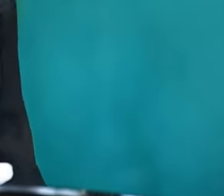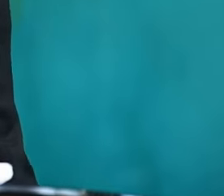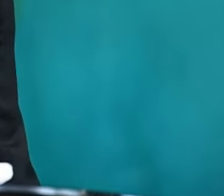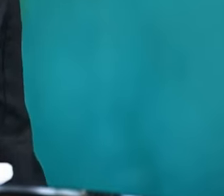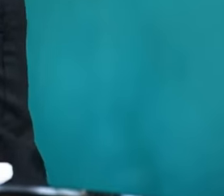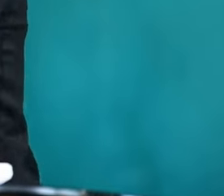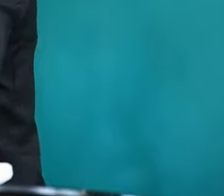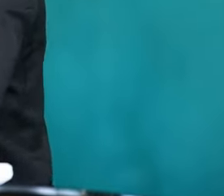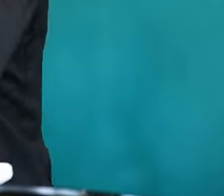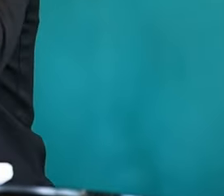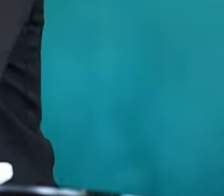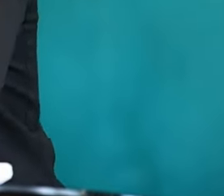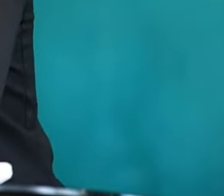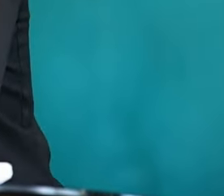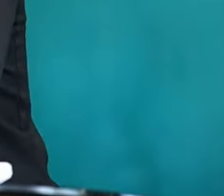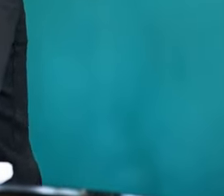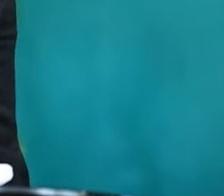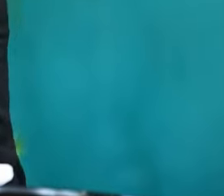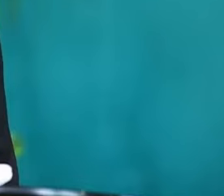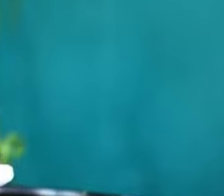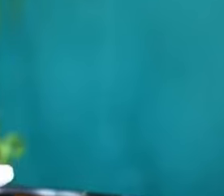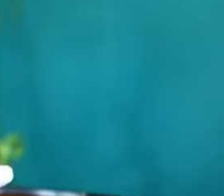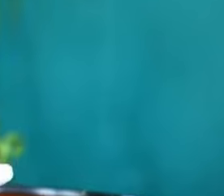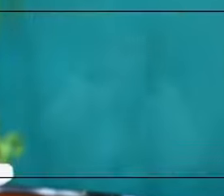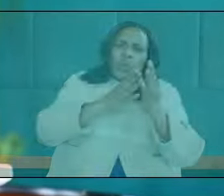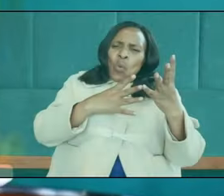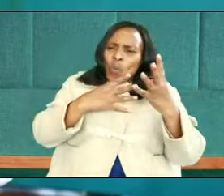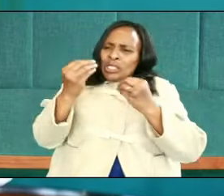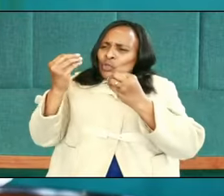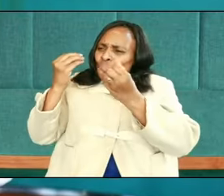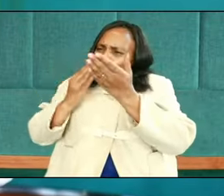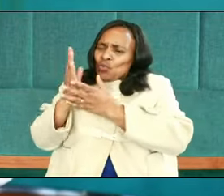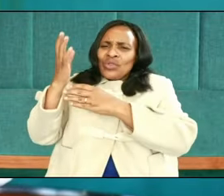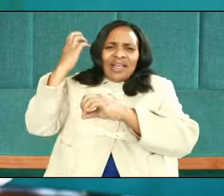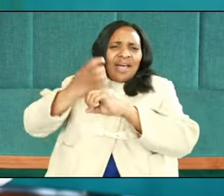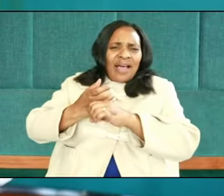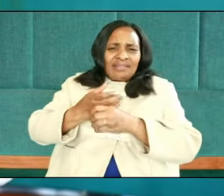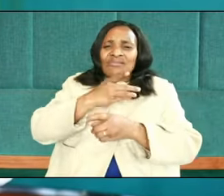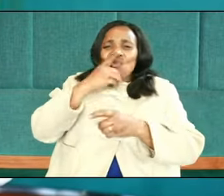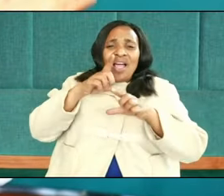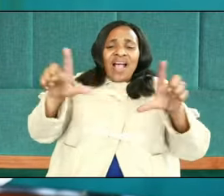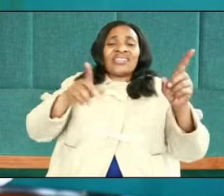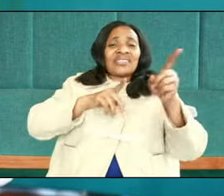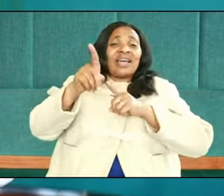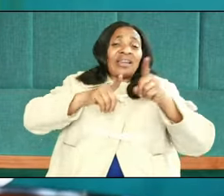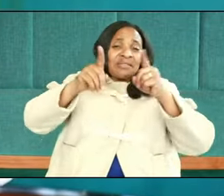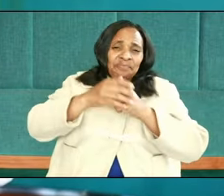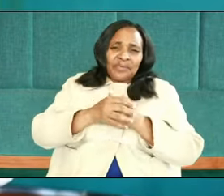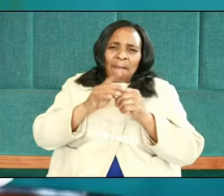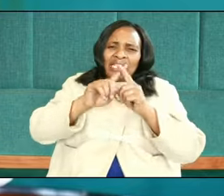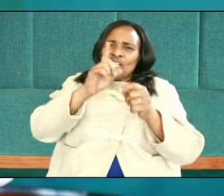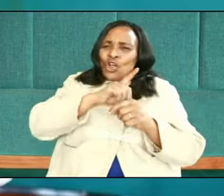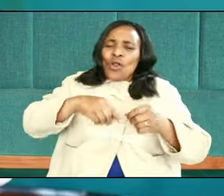to hear the Aaronic or the high priestly benediction as they went through the difficult terrain of the wilderness. The Lord bless you and keep